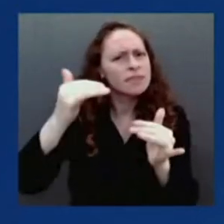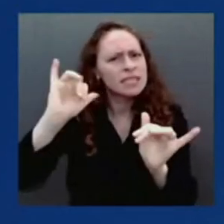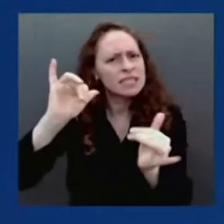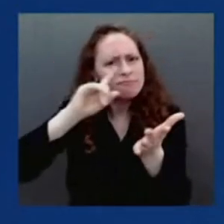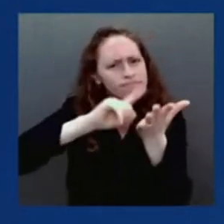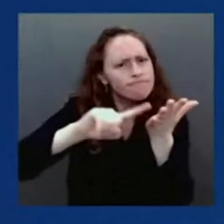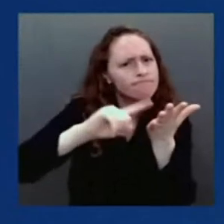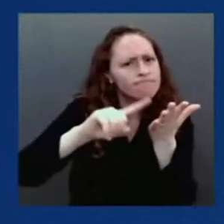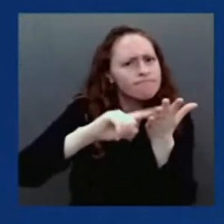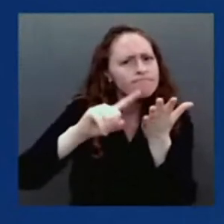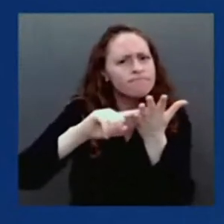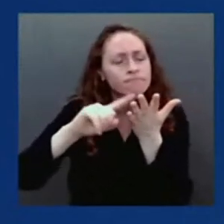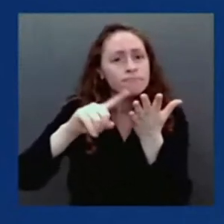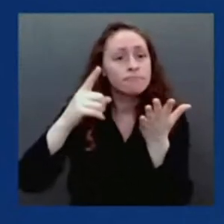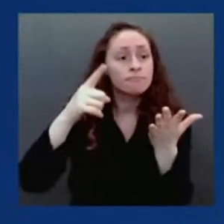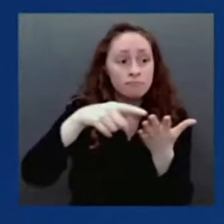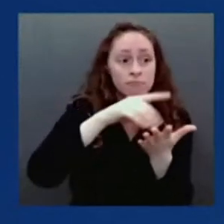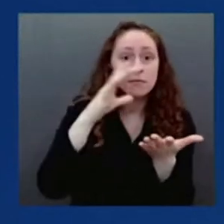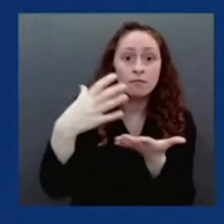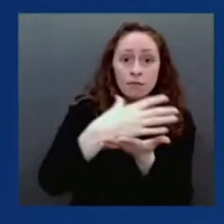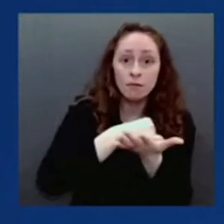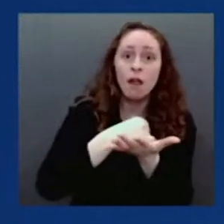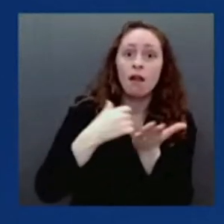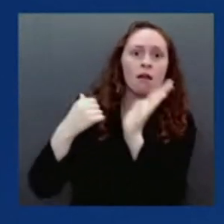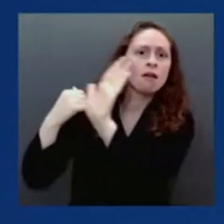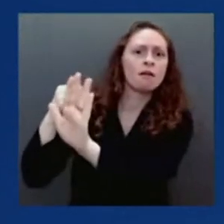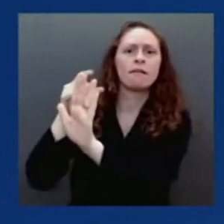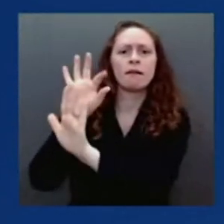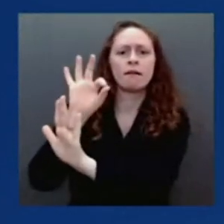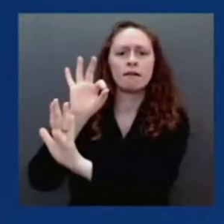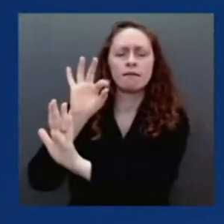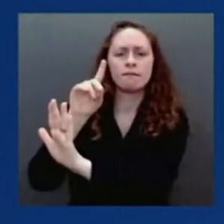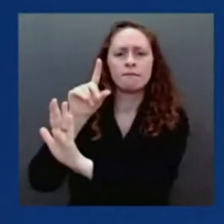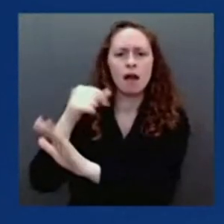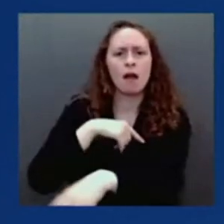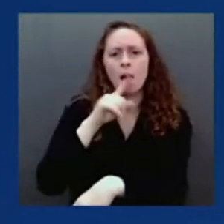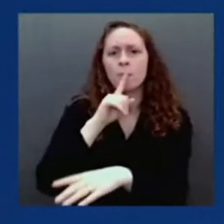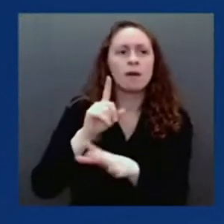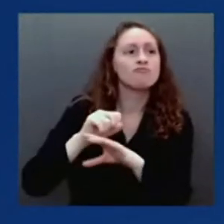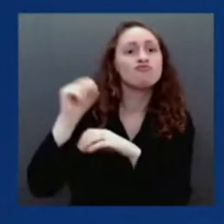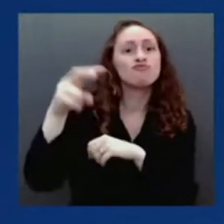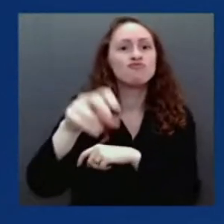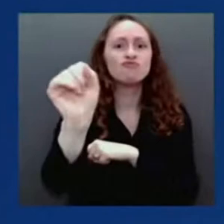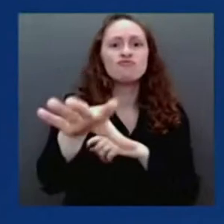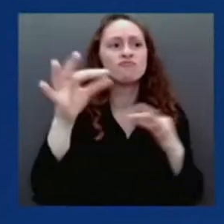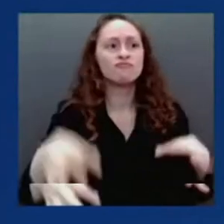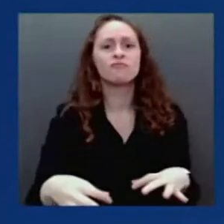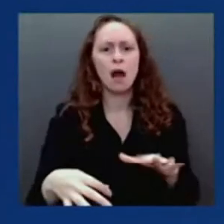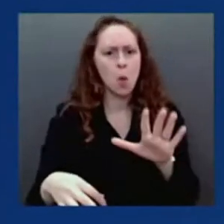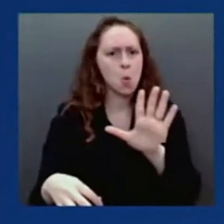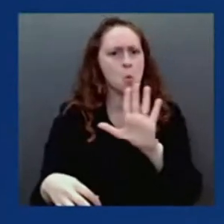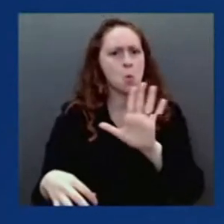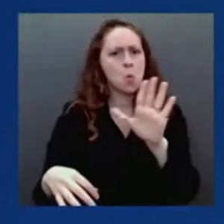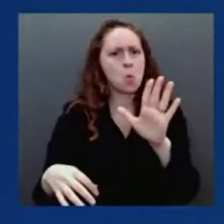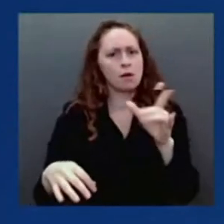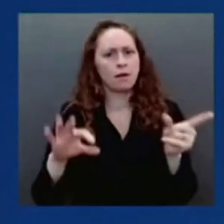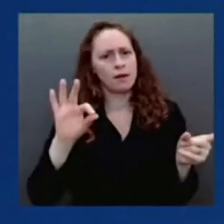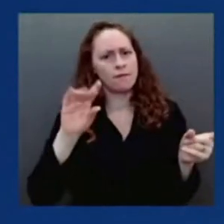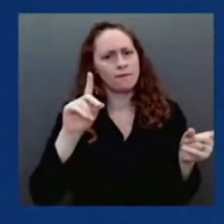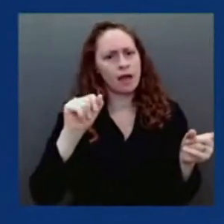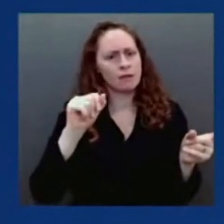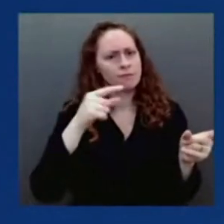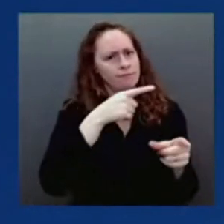I'm not privy to the data. And even if I were, I wouldn't want to anticipate what the FDA would do. I think we just need to be